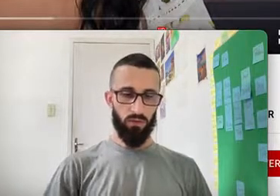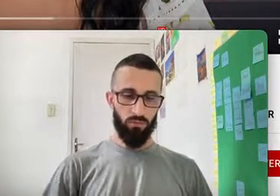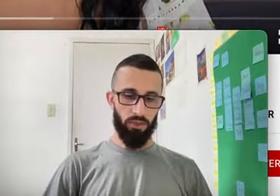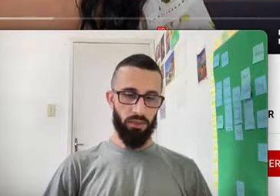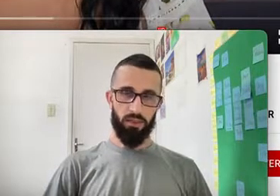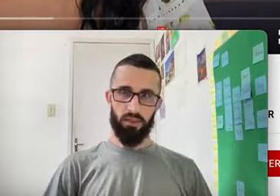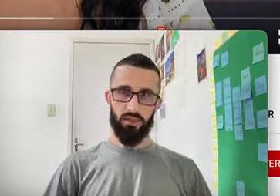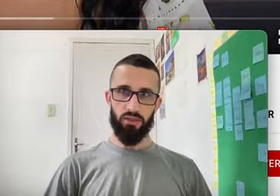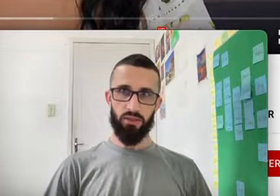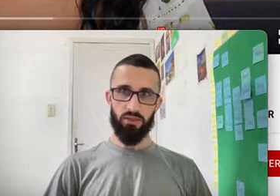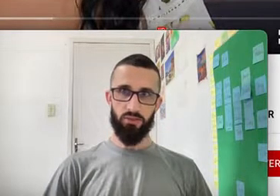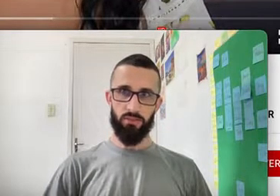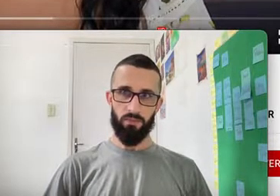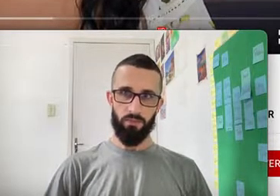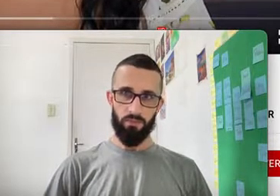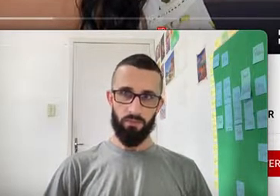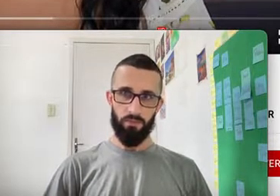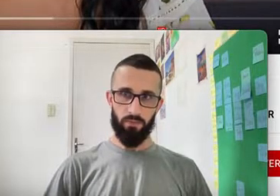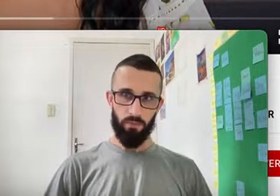Para As